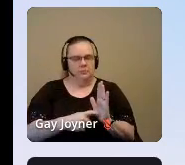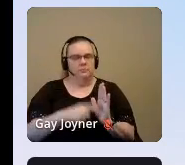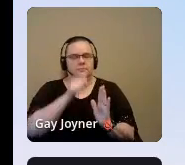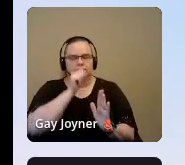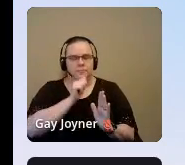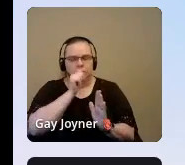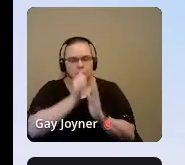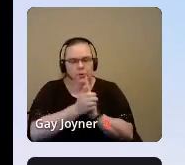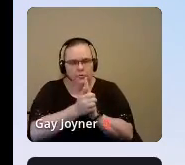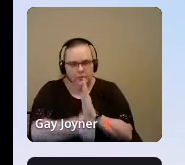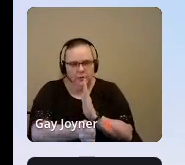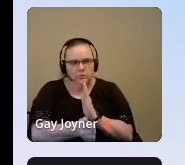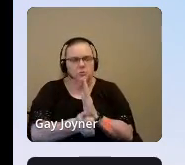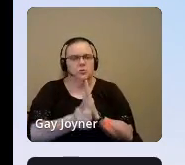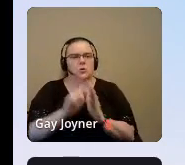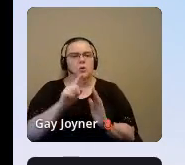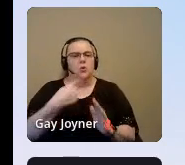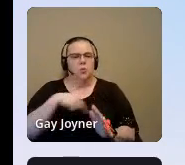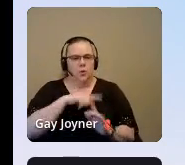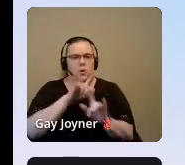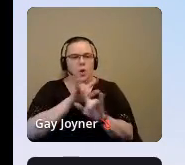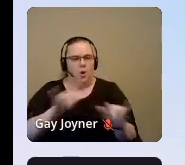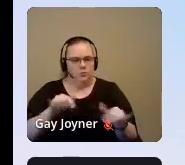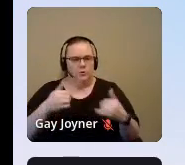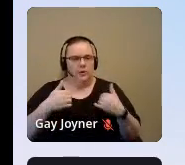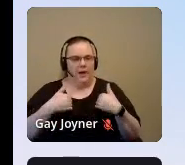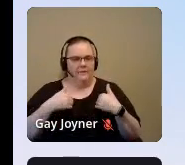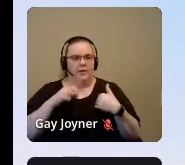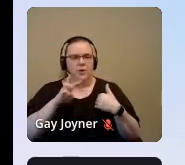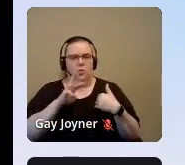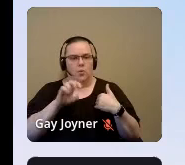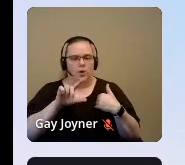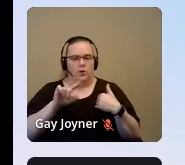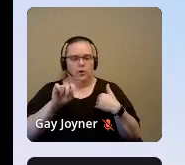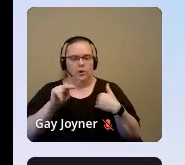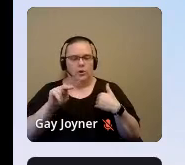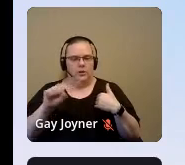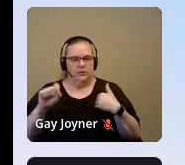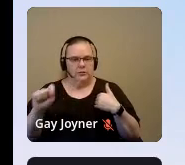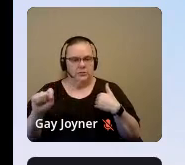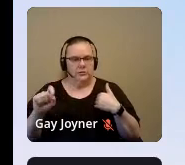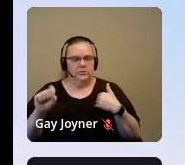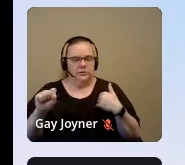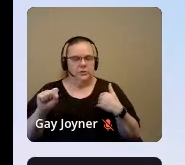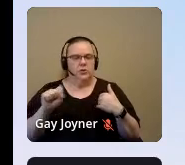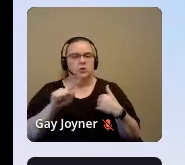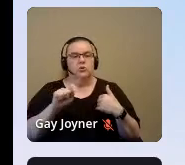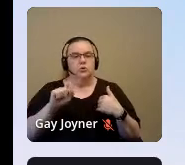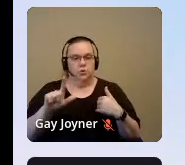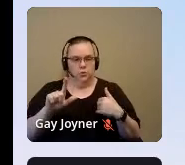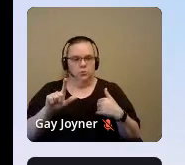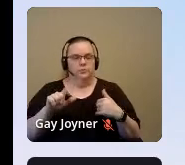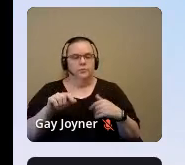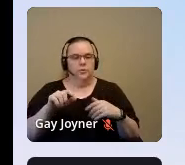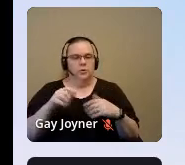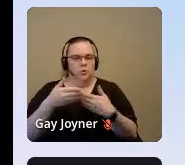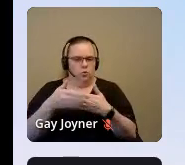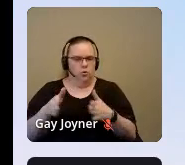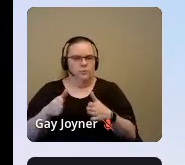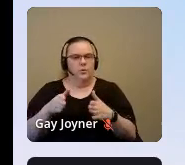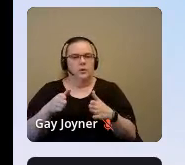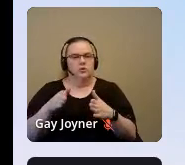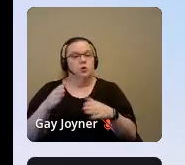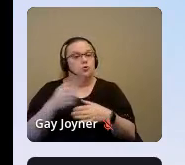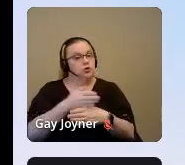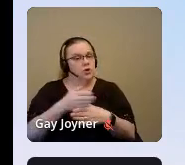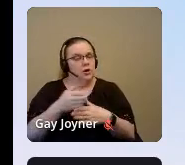hosting a wellness room. Please start by sharing one self-care tool that you can implement today. Please share